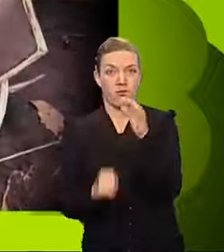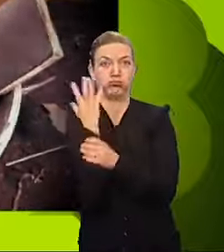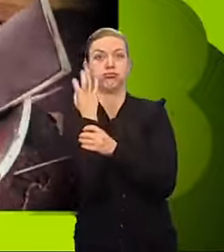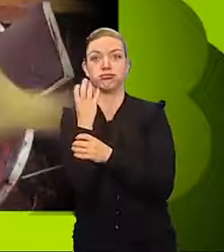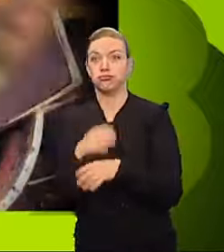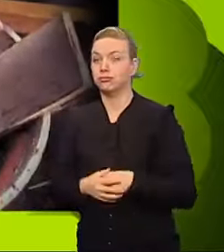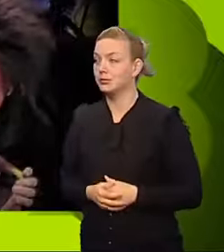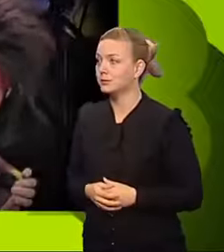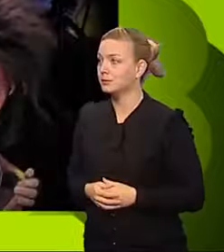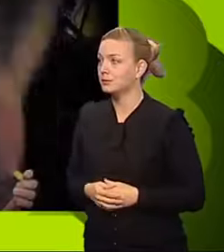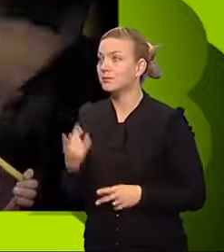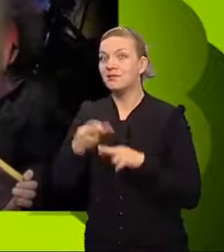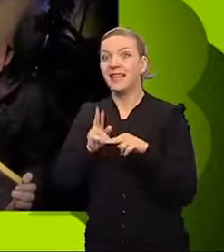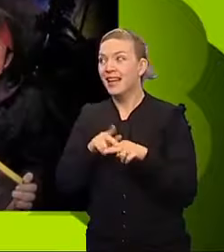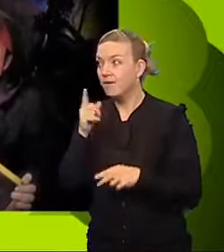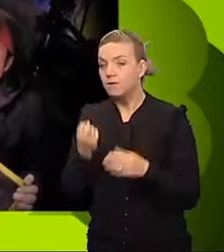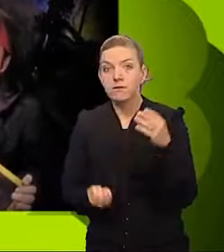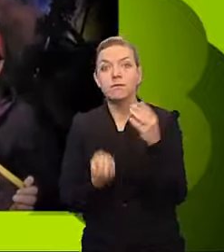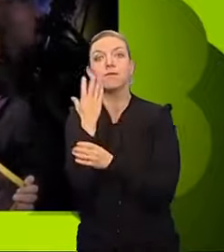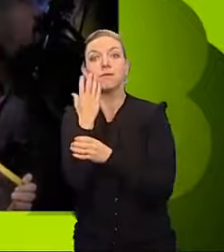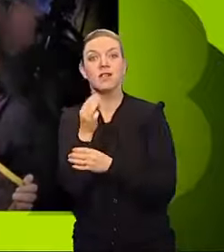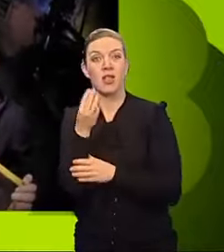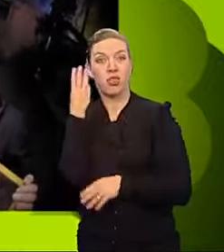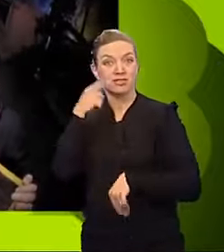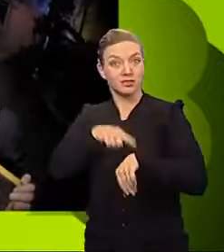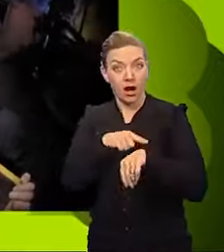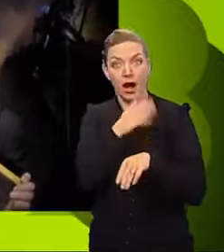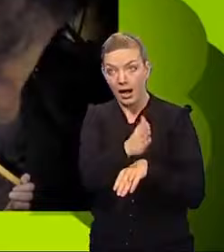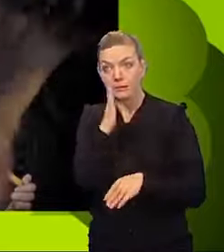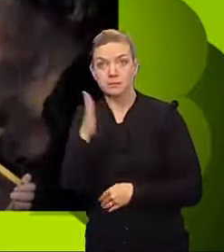Unearth Green Fingers three times and they will fail.